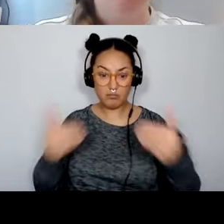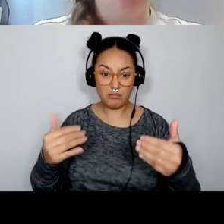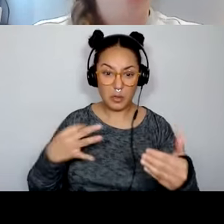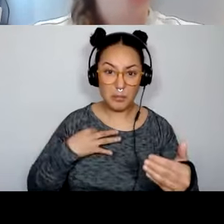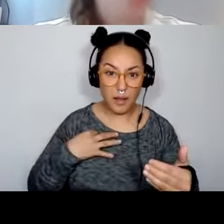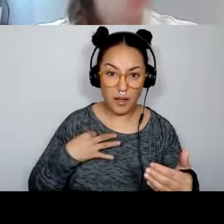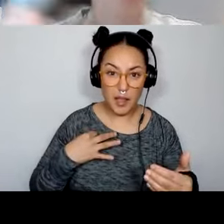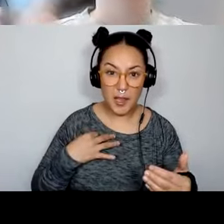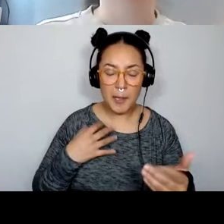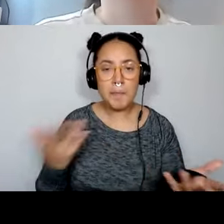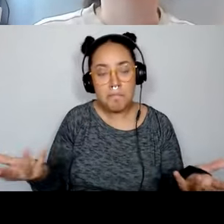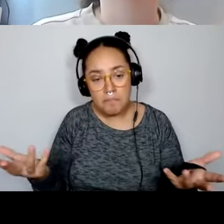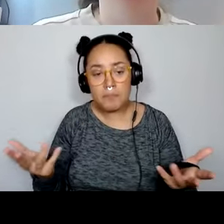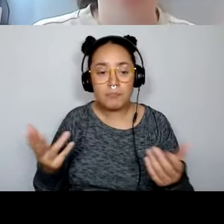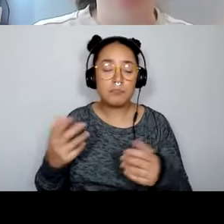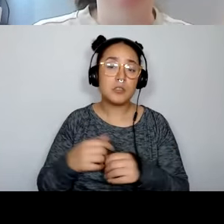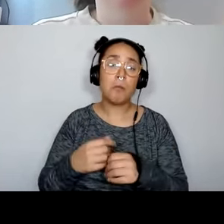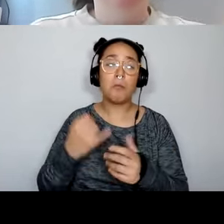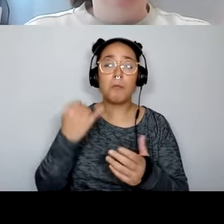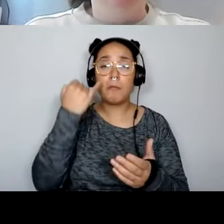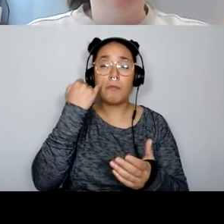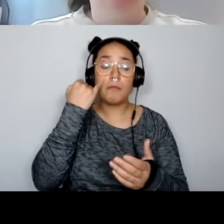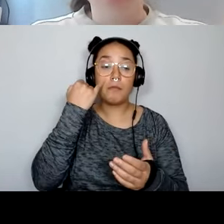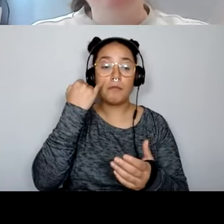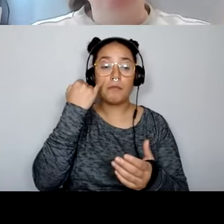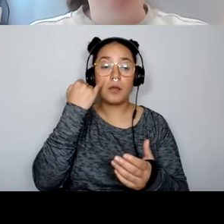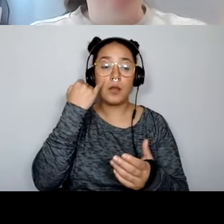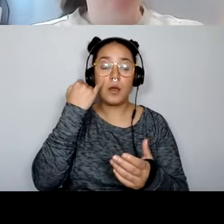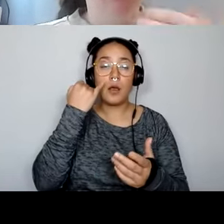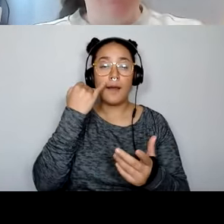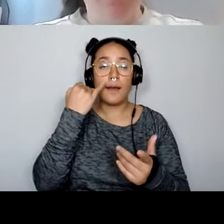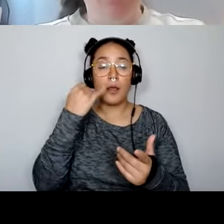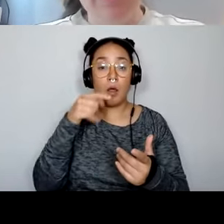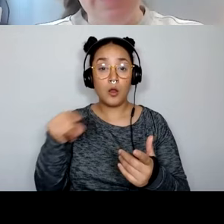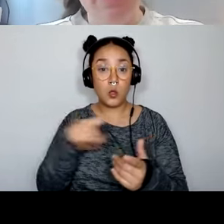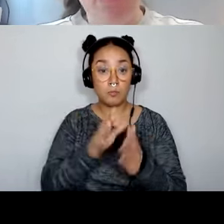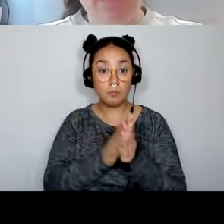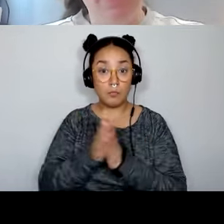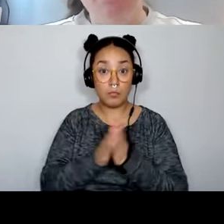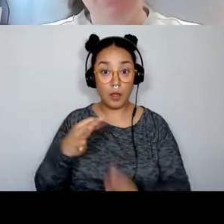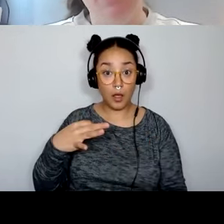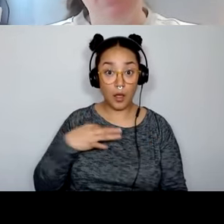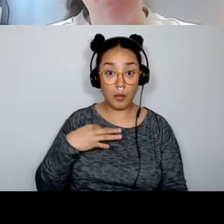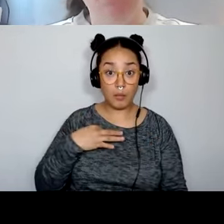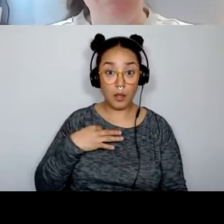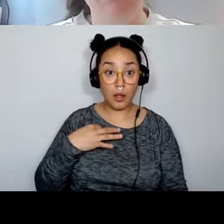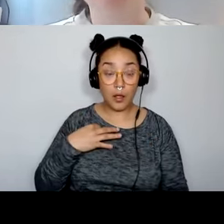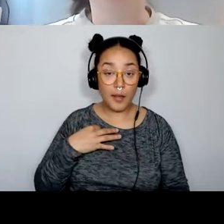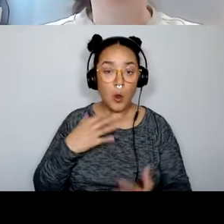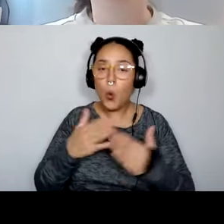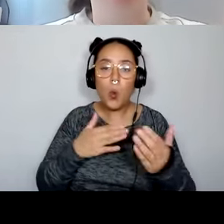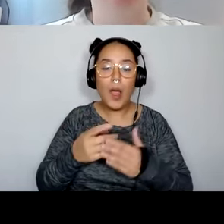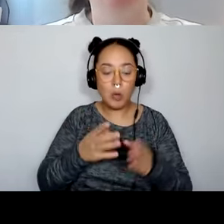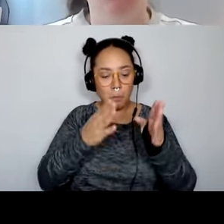apply to this program and what is the right scope of project, you want to make sure that whoever is your lead participant in this program